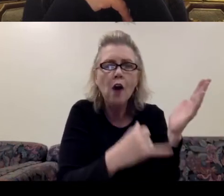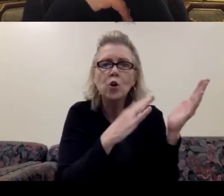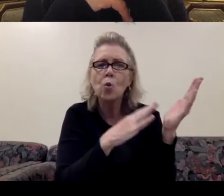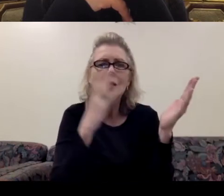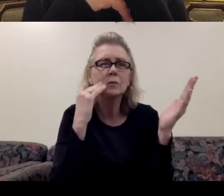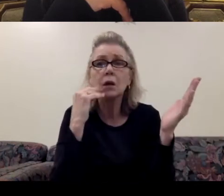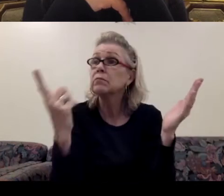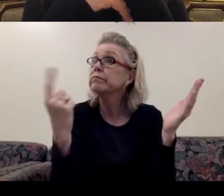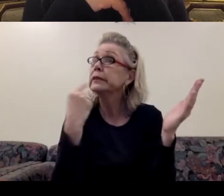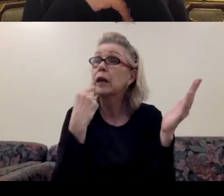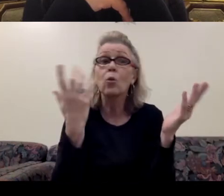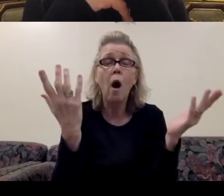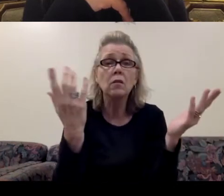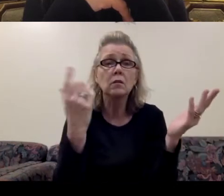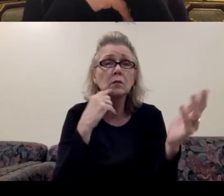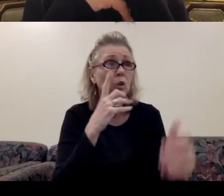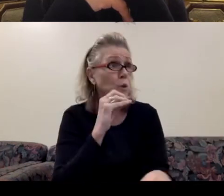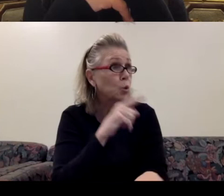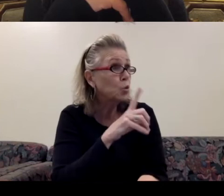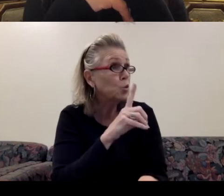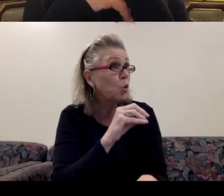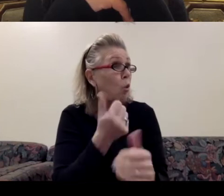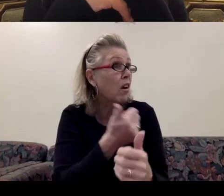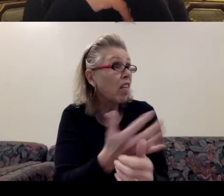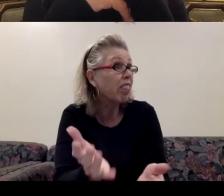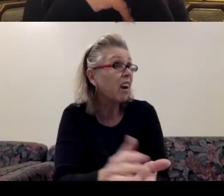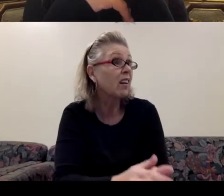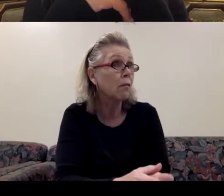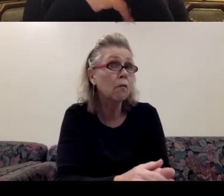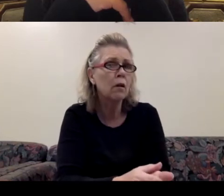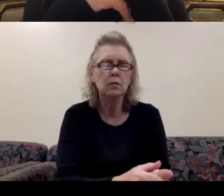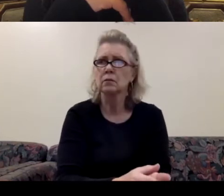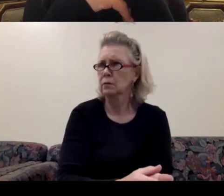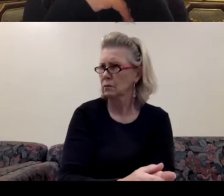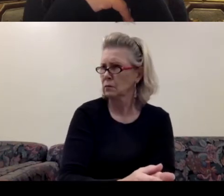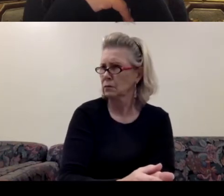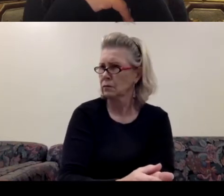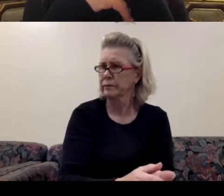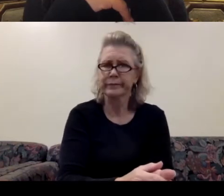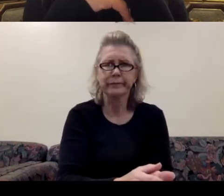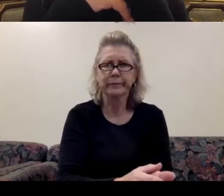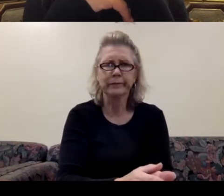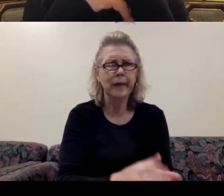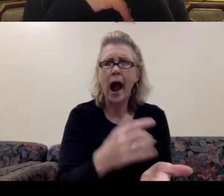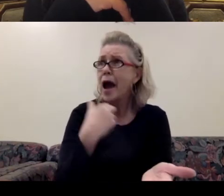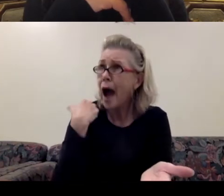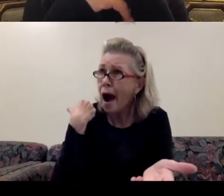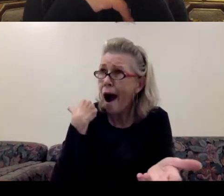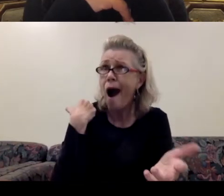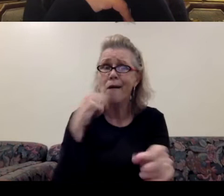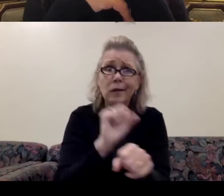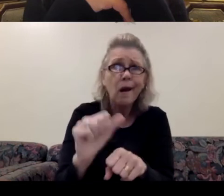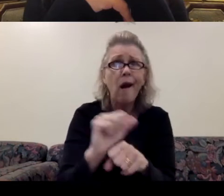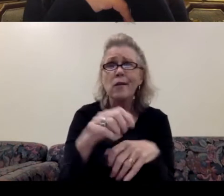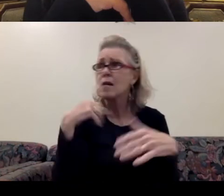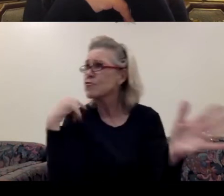would say, do you do anything. And I was going crazy, trying to keep going as a